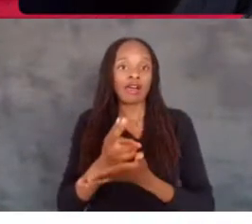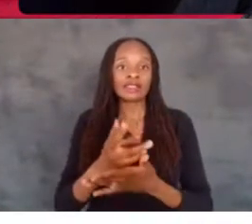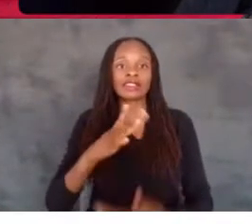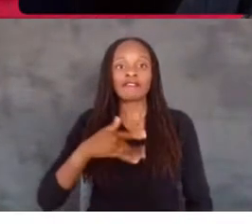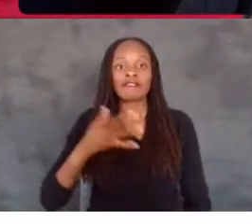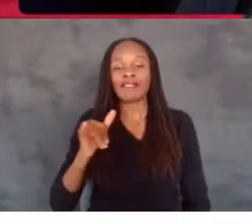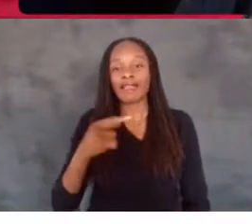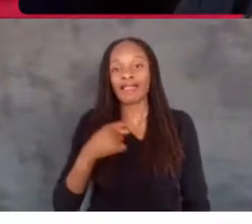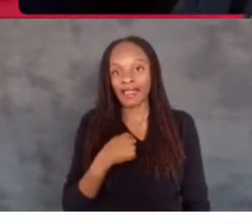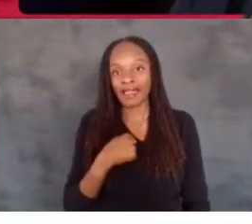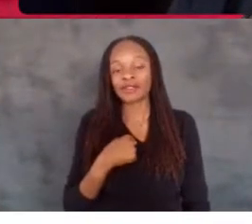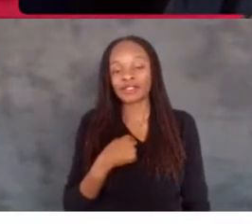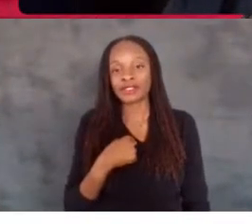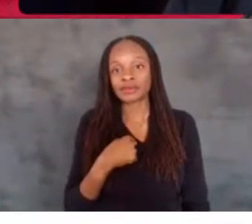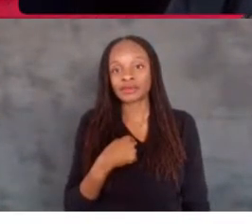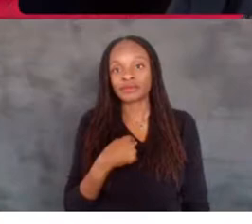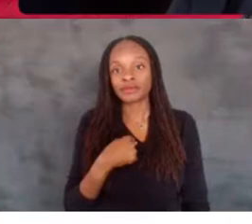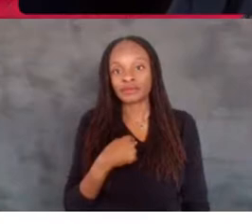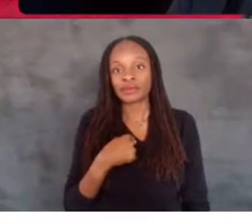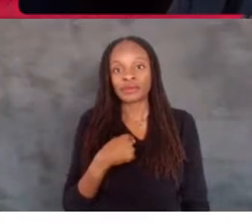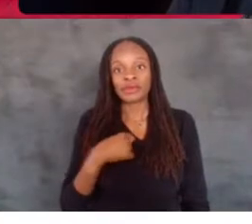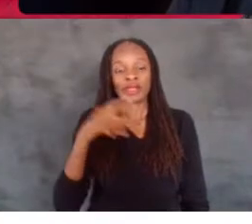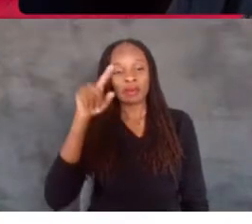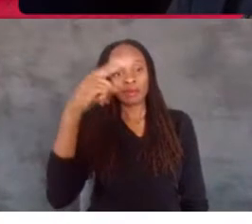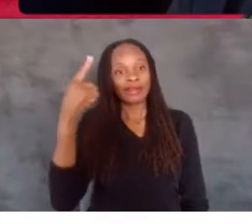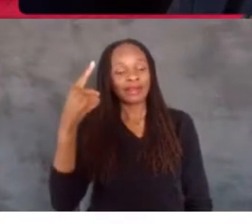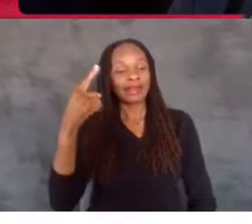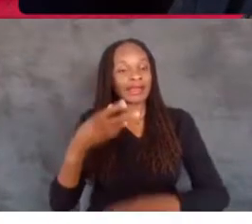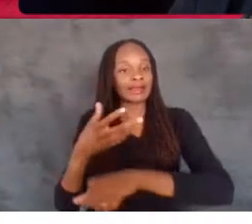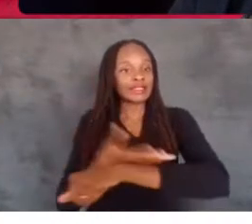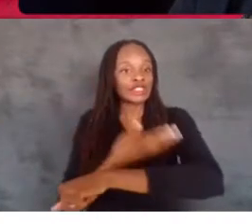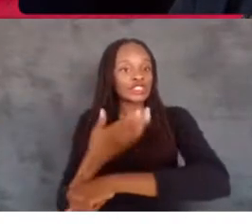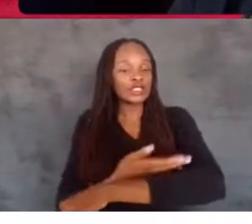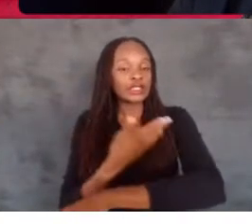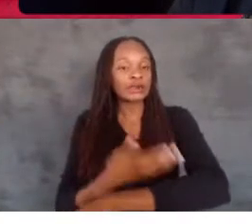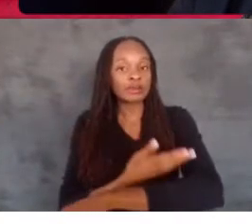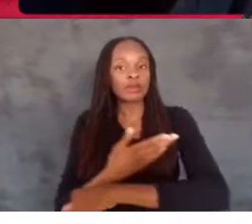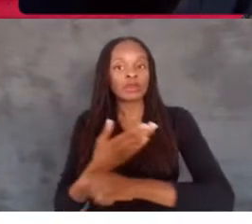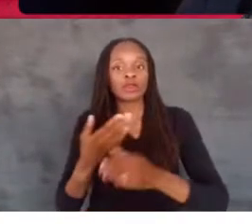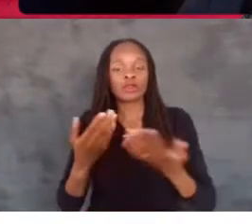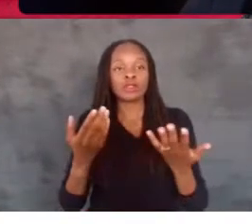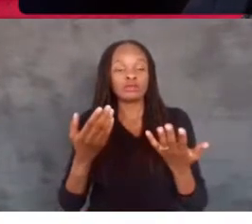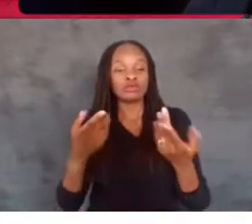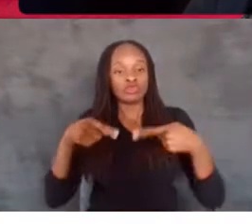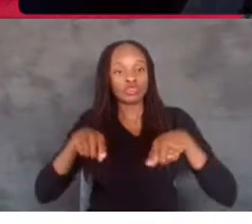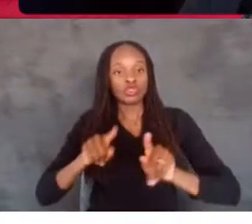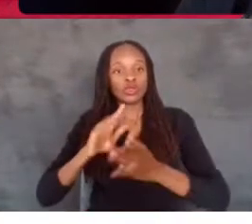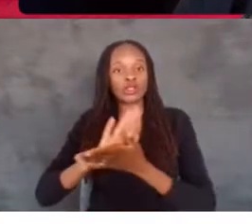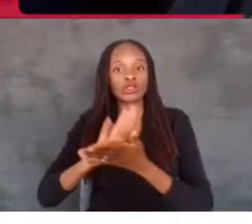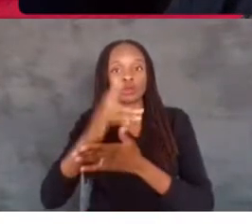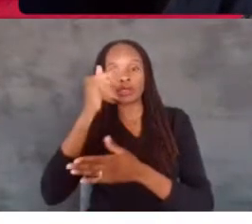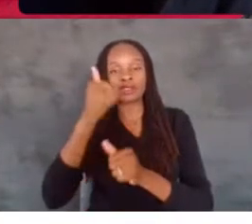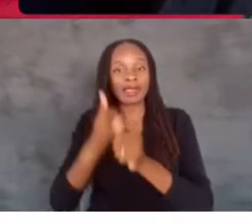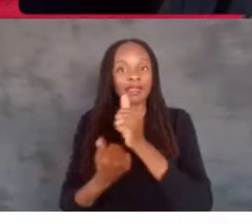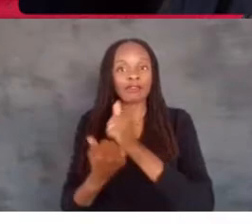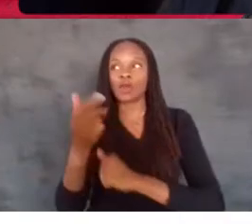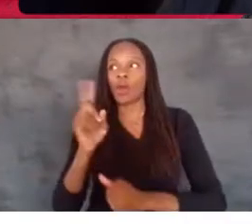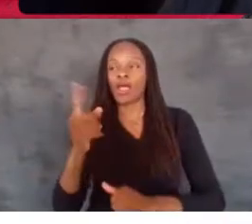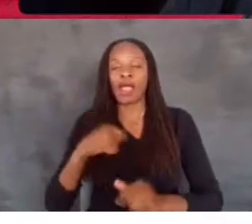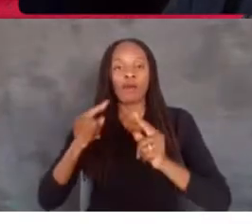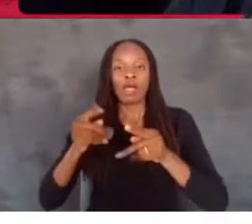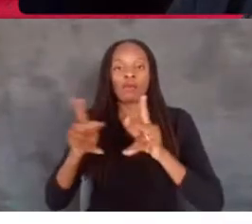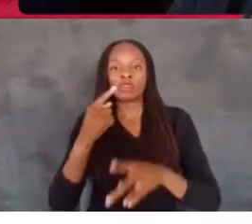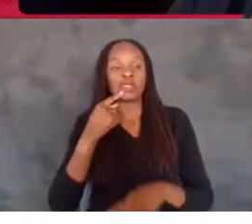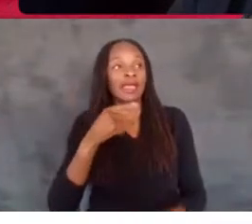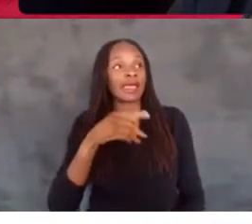I was a black sheep when I was in school, because everywhere I went, people were just like, hey,